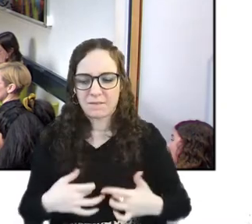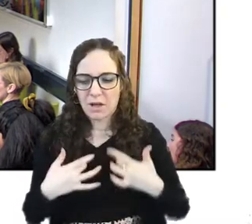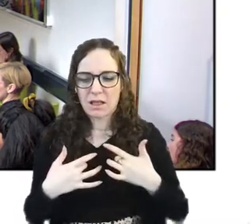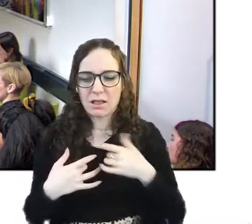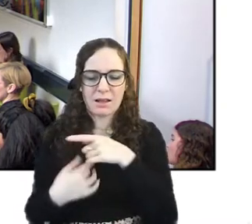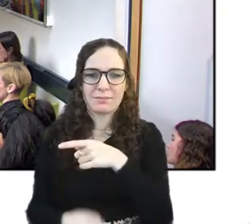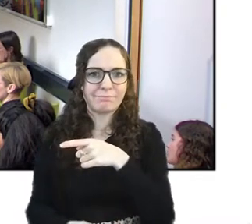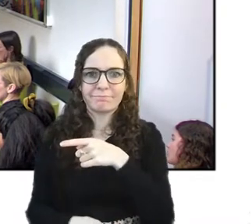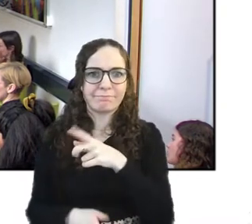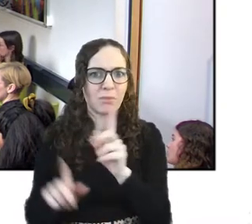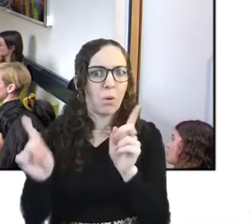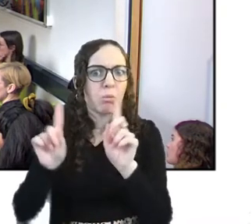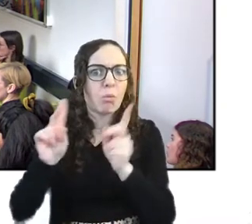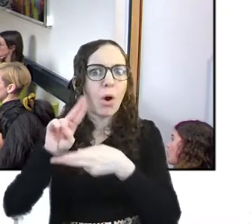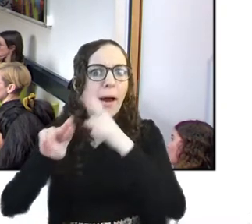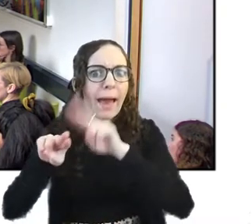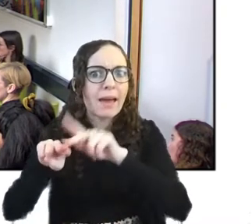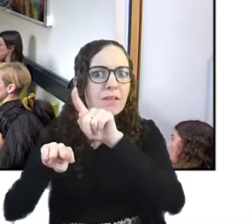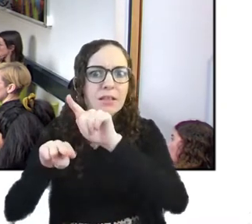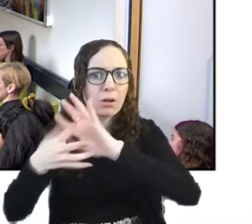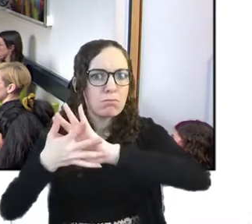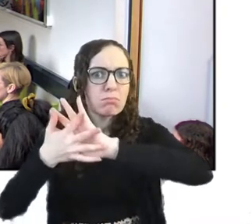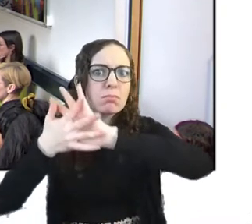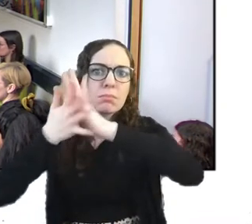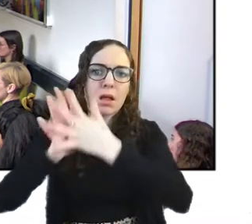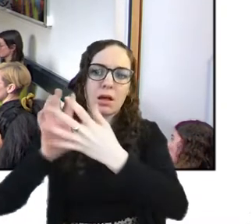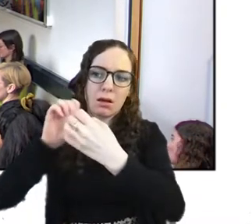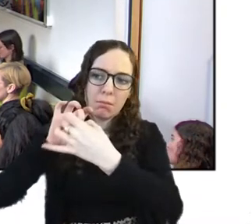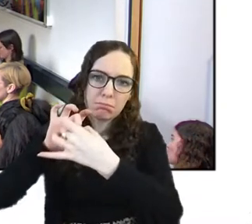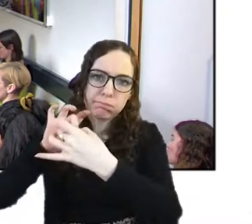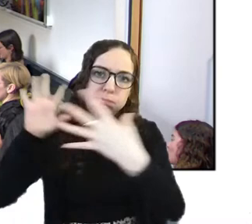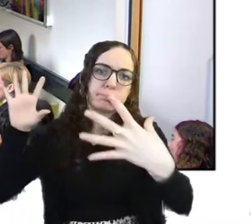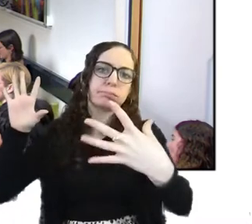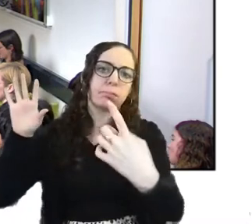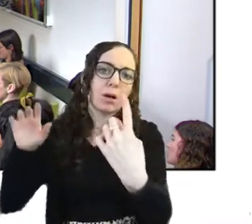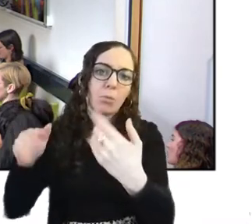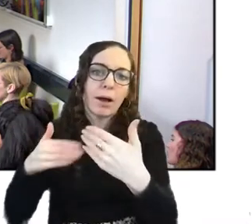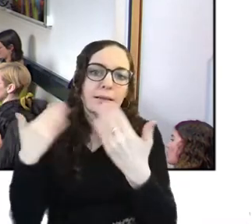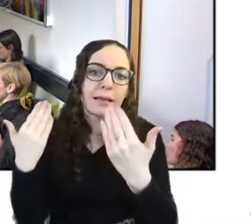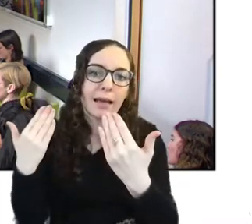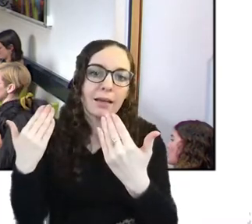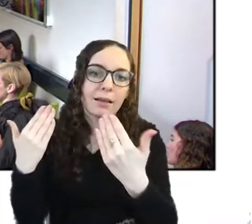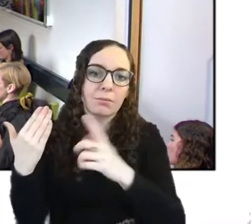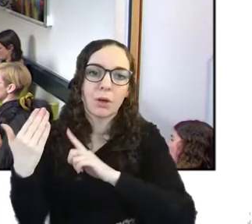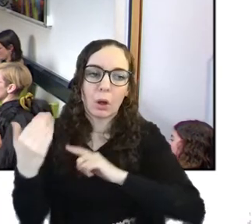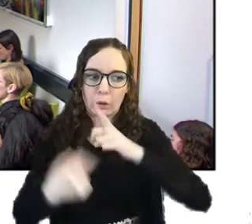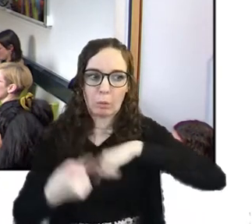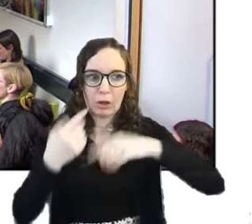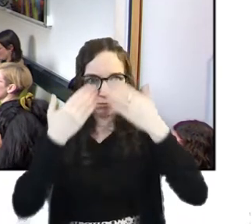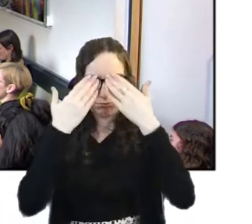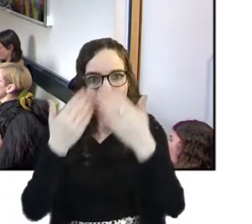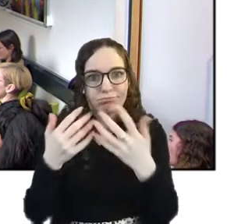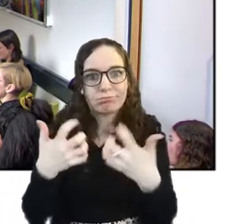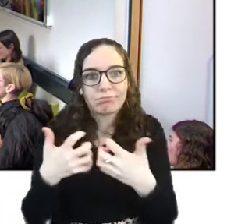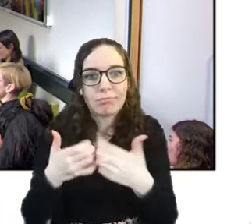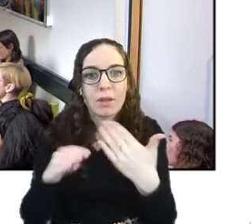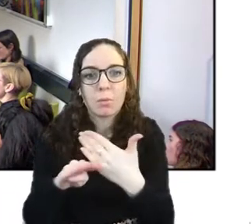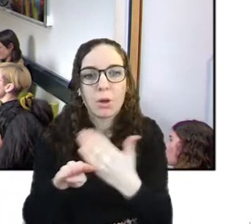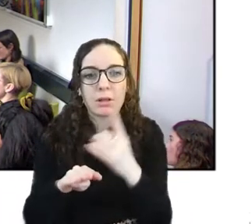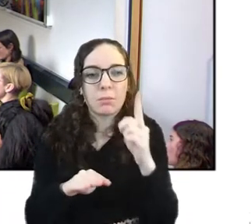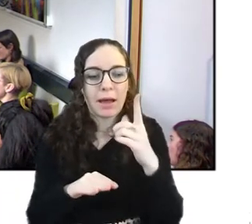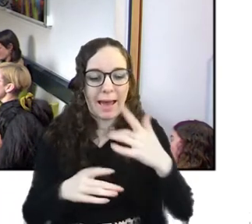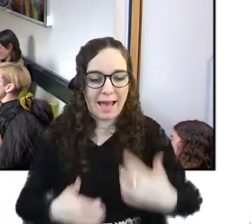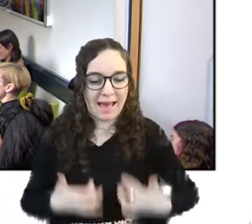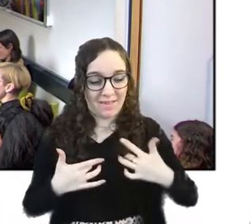because what if all of this just implodes one day based on no understanding of how it works but i was just wondering if you